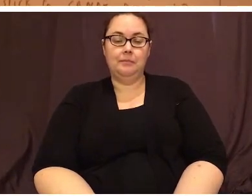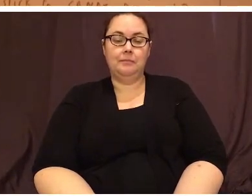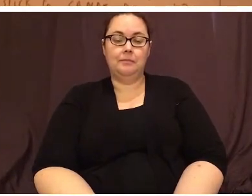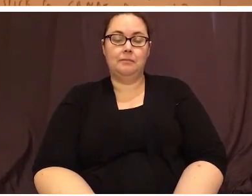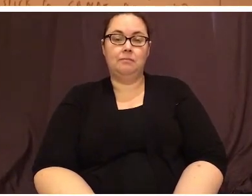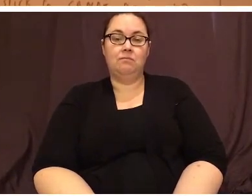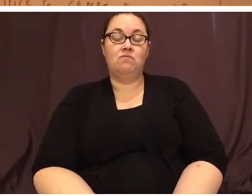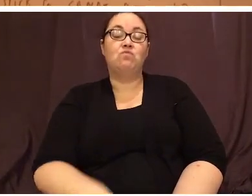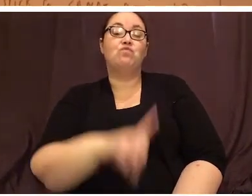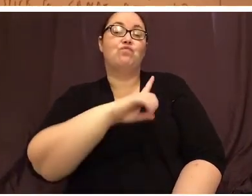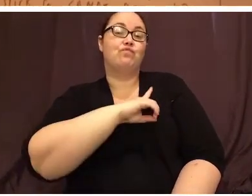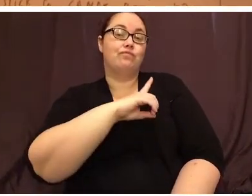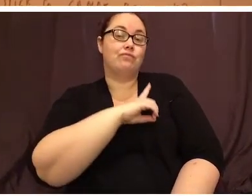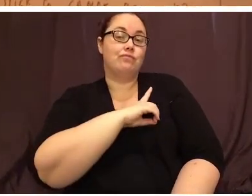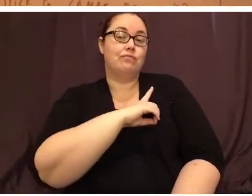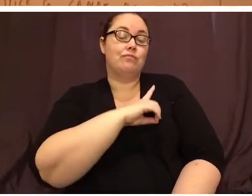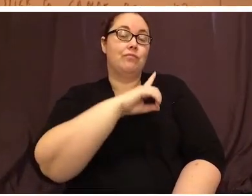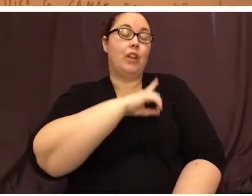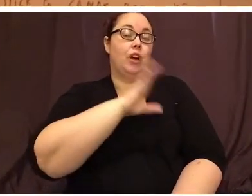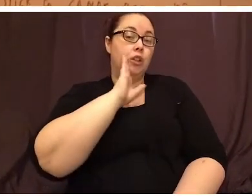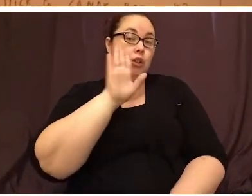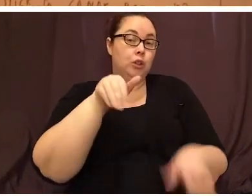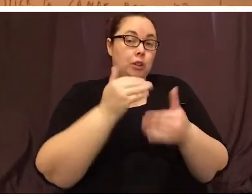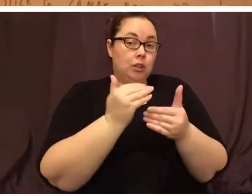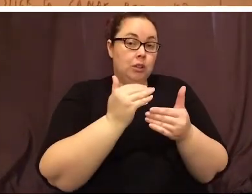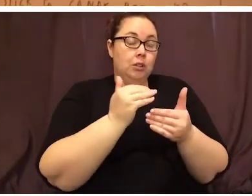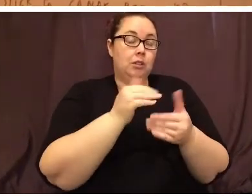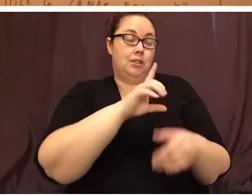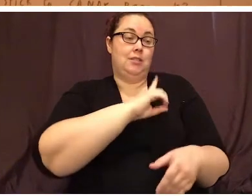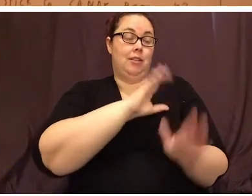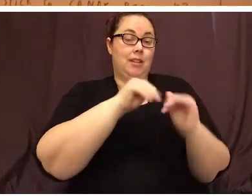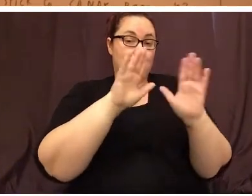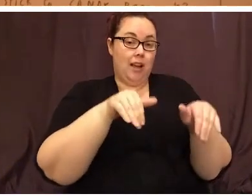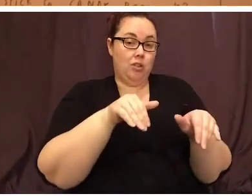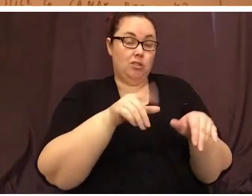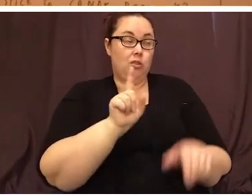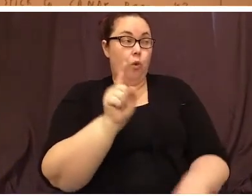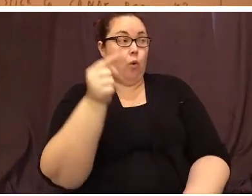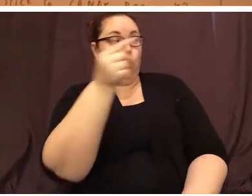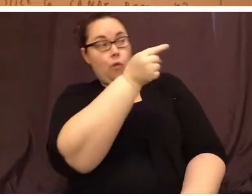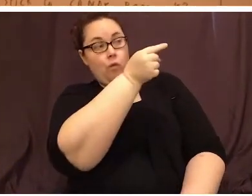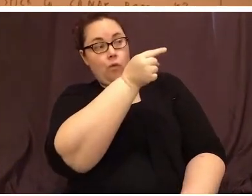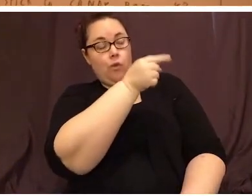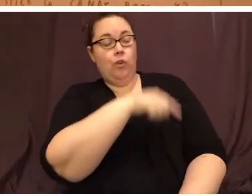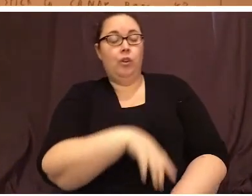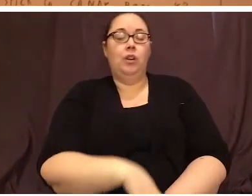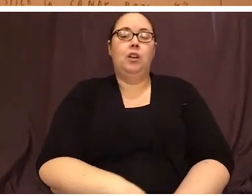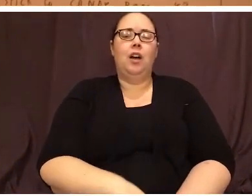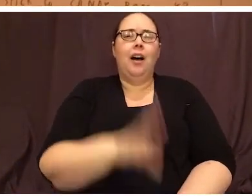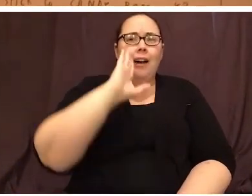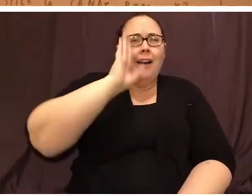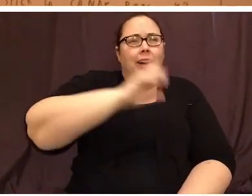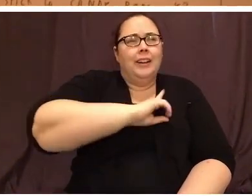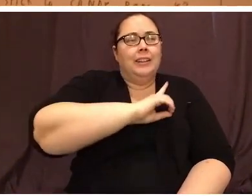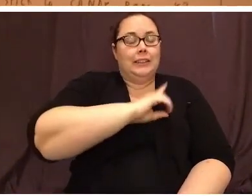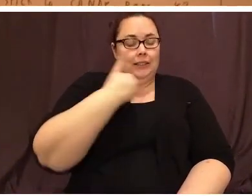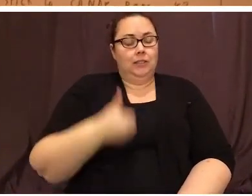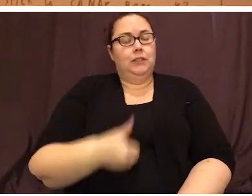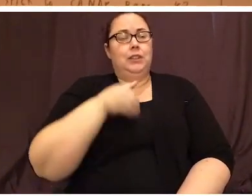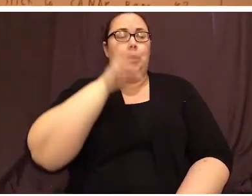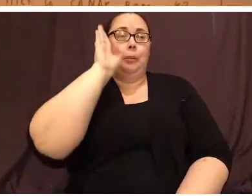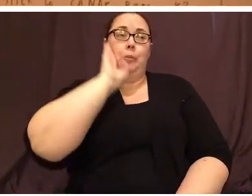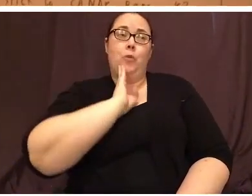Duncan. Duncan's room. Duncan's house. Next door. Hello, Duncan. It's me, brown crown.